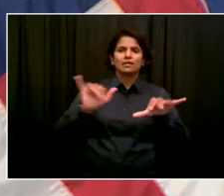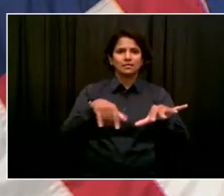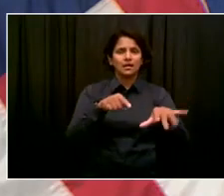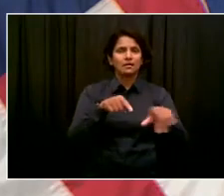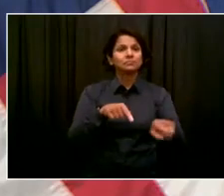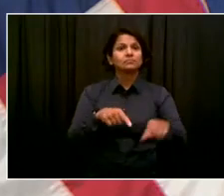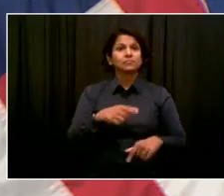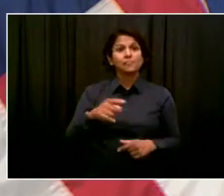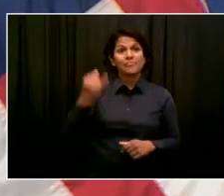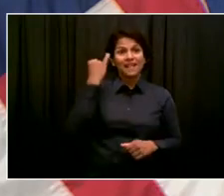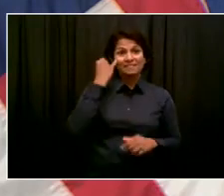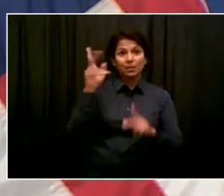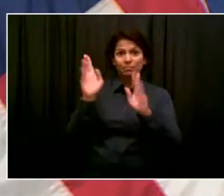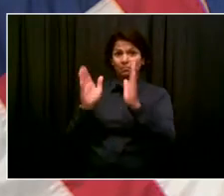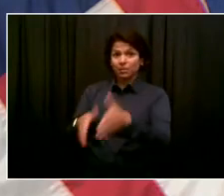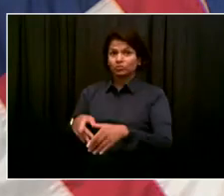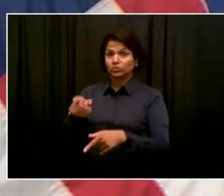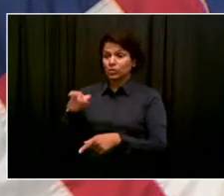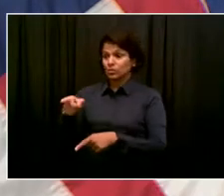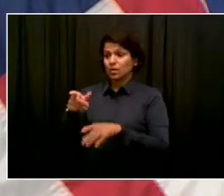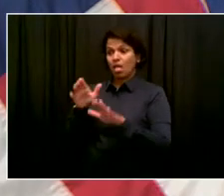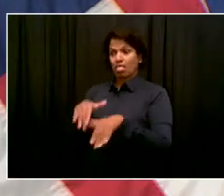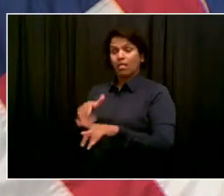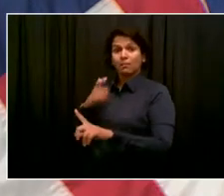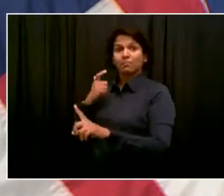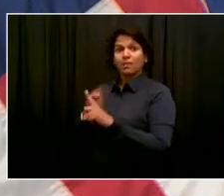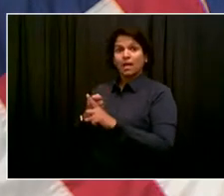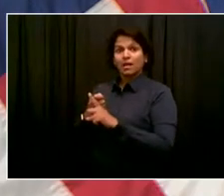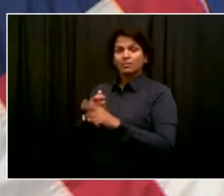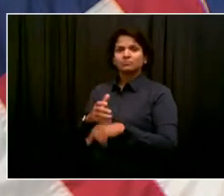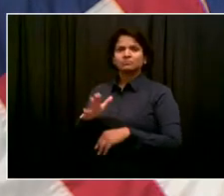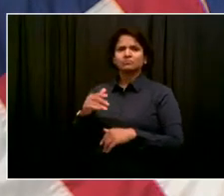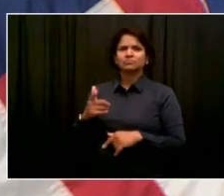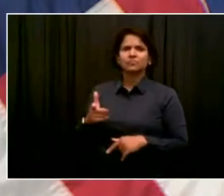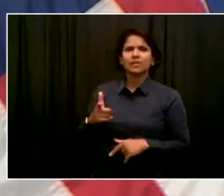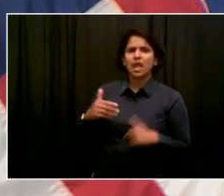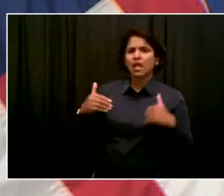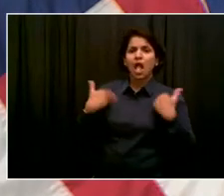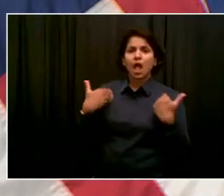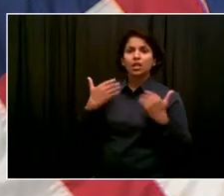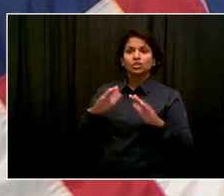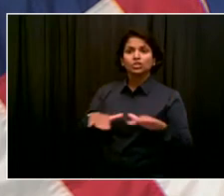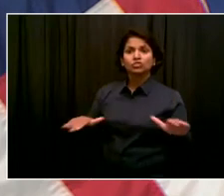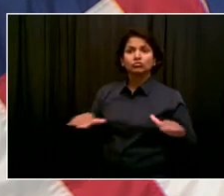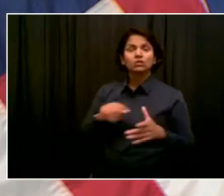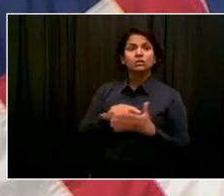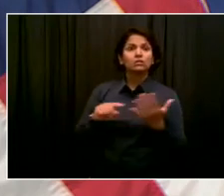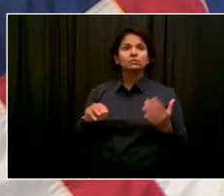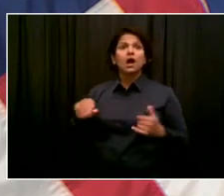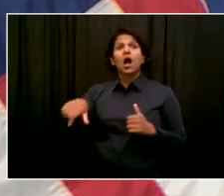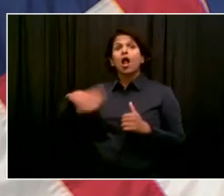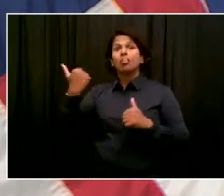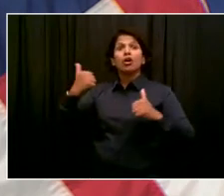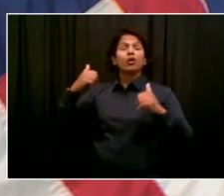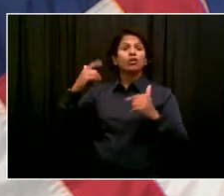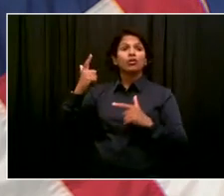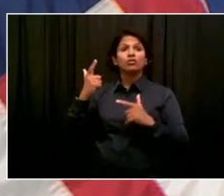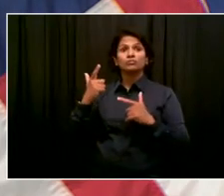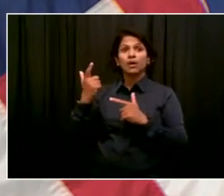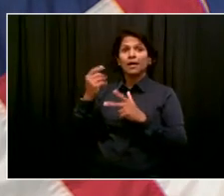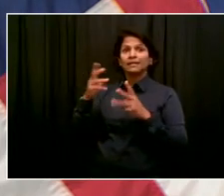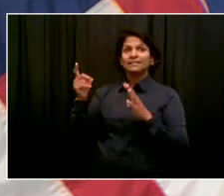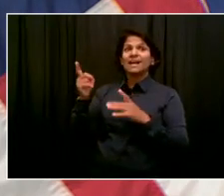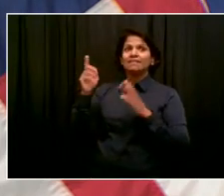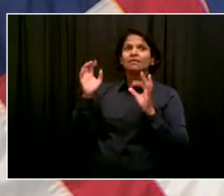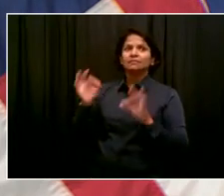outside of their own home. And masks offer an important layer of protection for those who are immunocompromised or otherwise